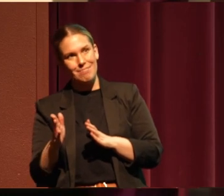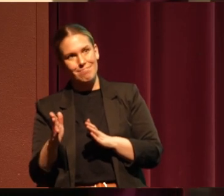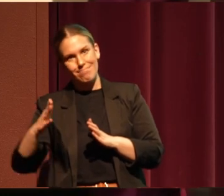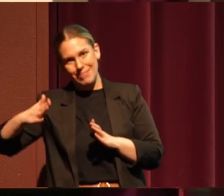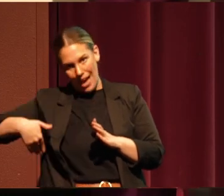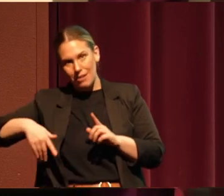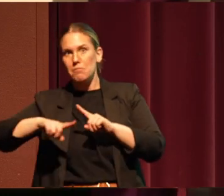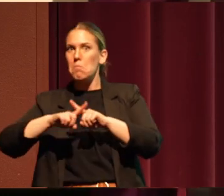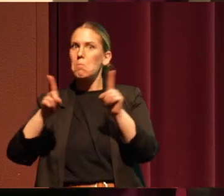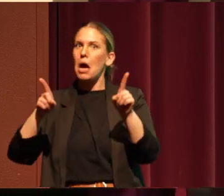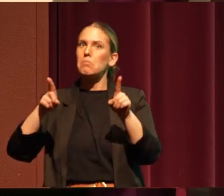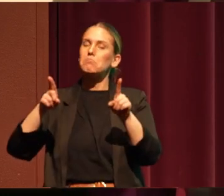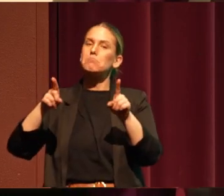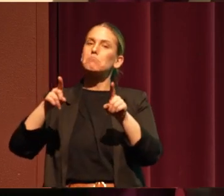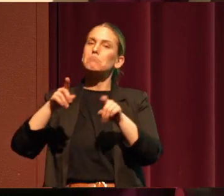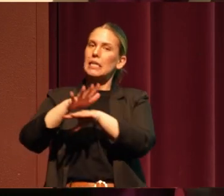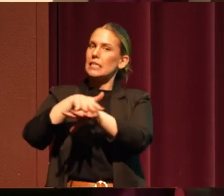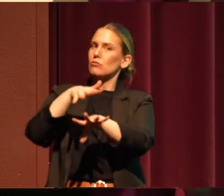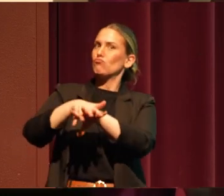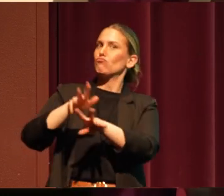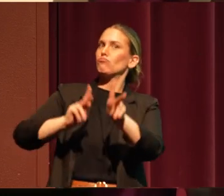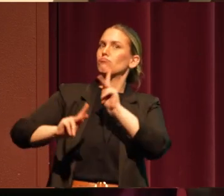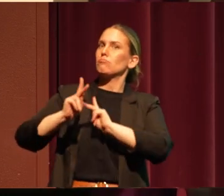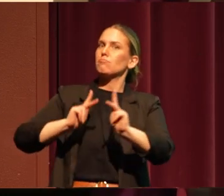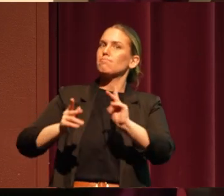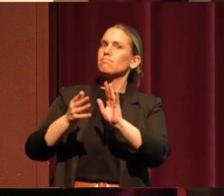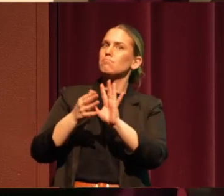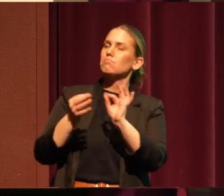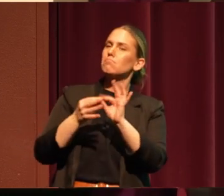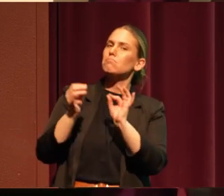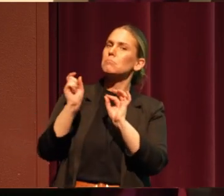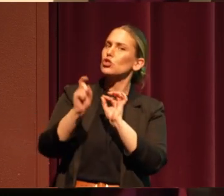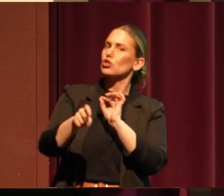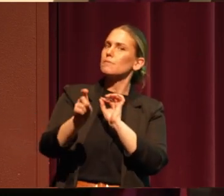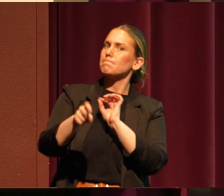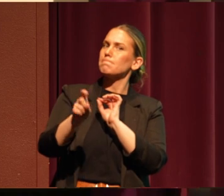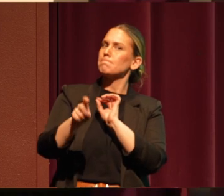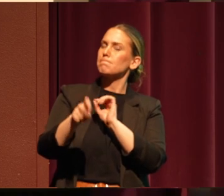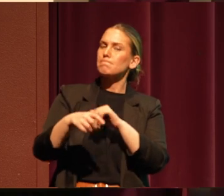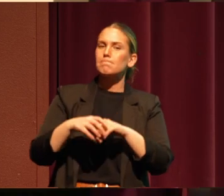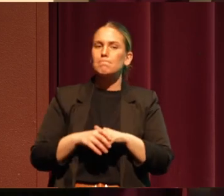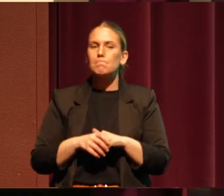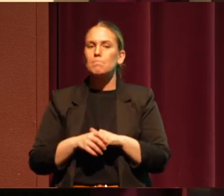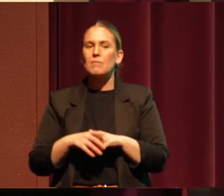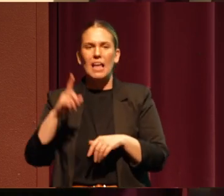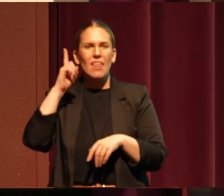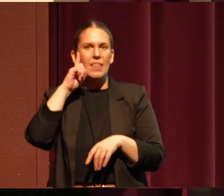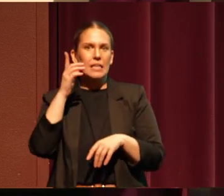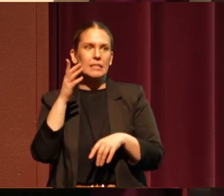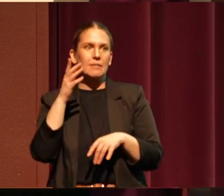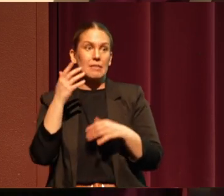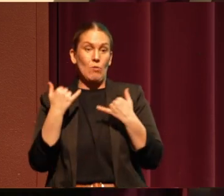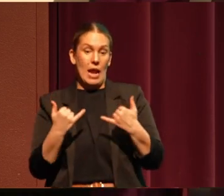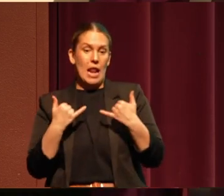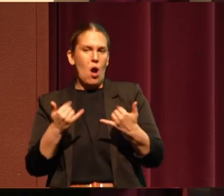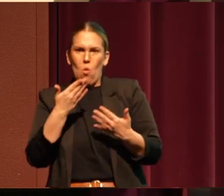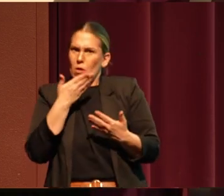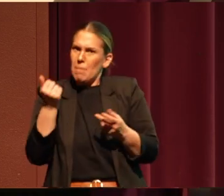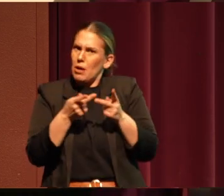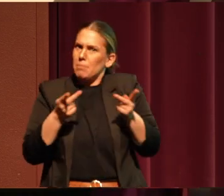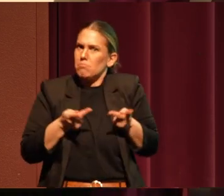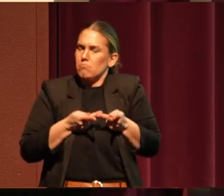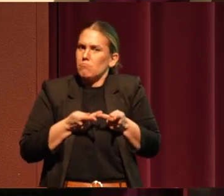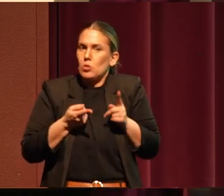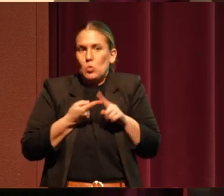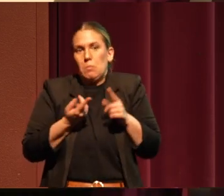people are talking that it should be done. And, you know, with the current Secretary of the Interior, I think we're in a better position than we ever have been to maybe make